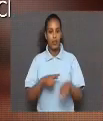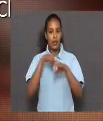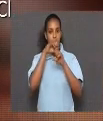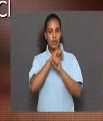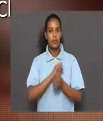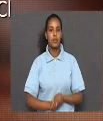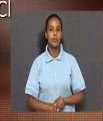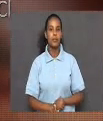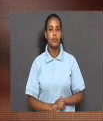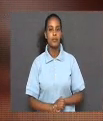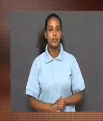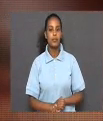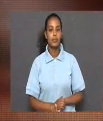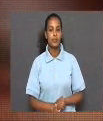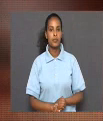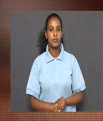Time's up.